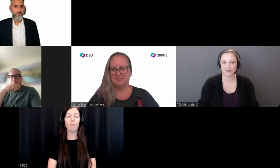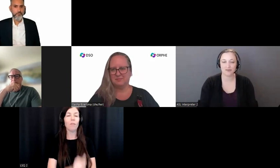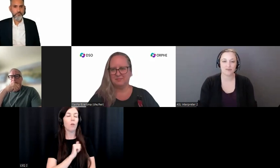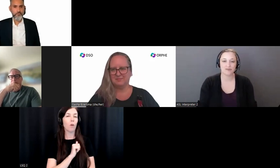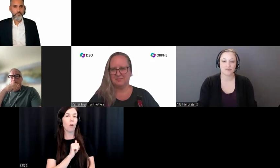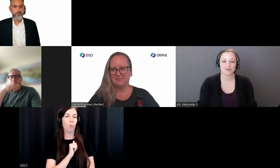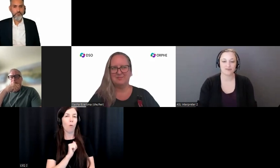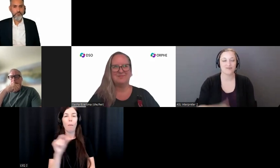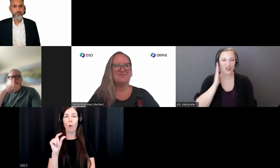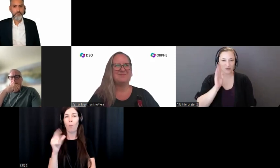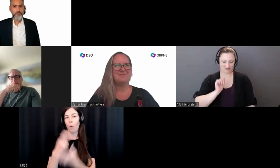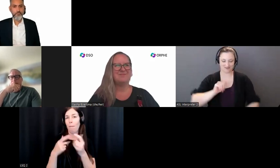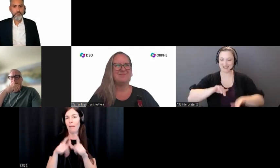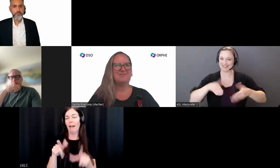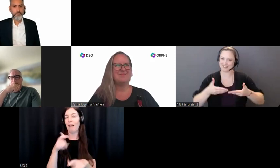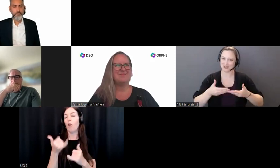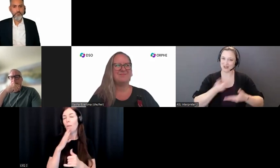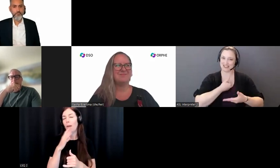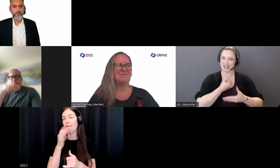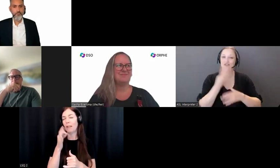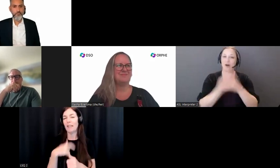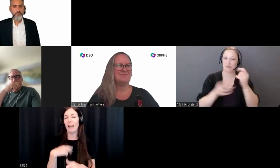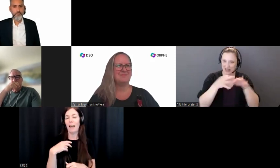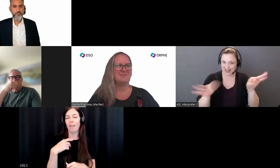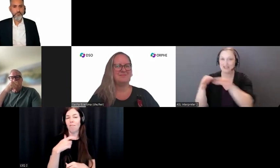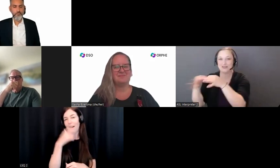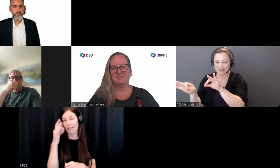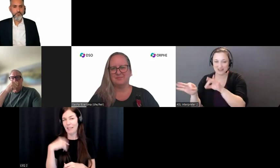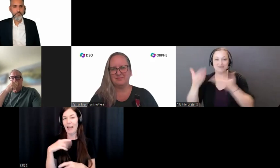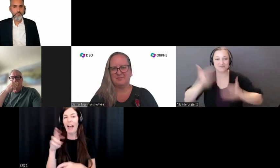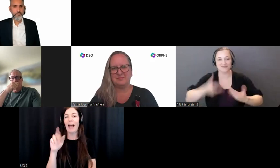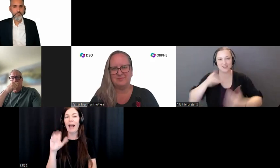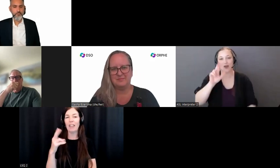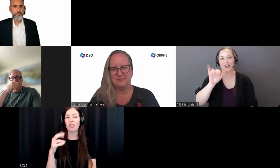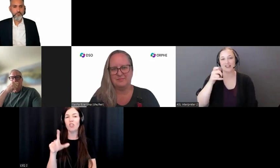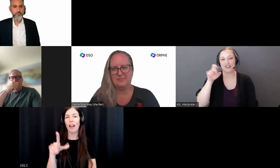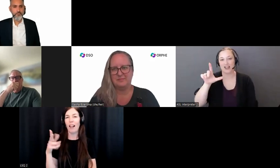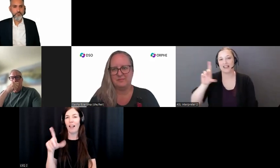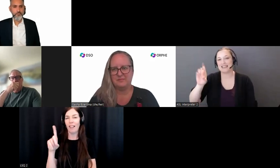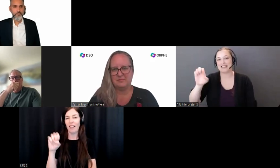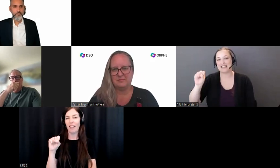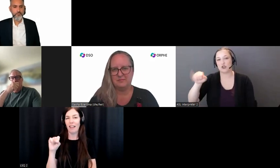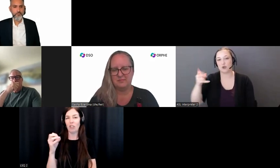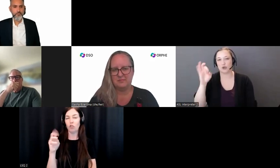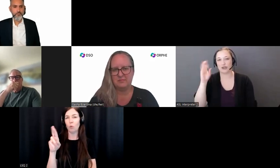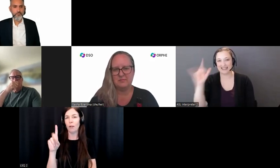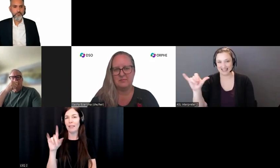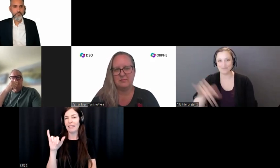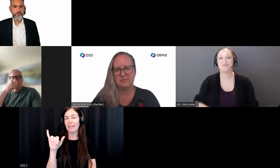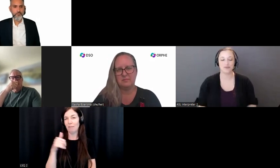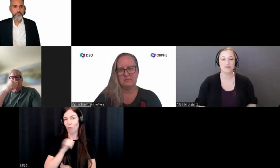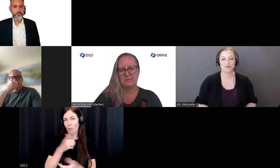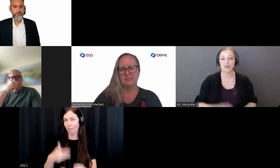will introduce myself in both languages. My name is Rachel Desourdis. As I said previously,